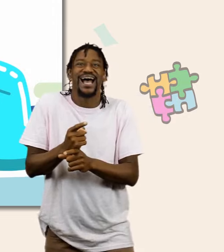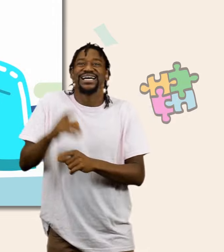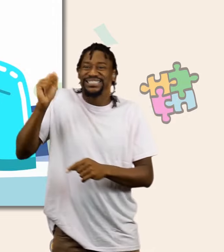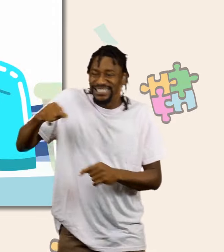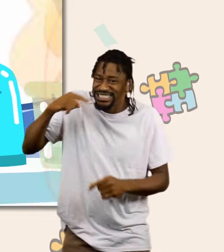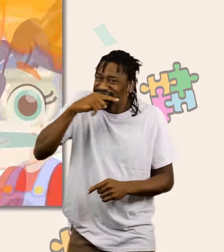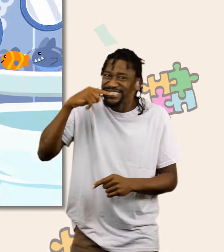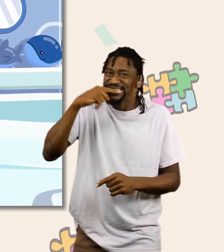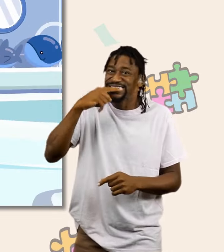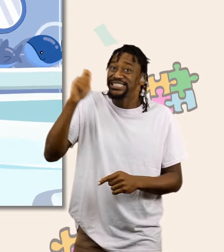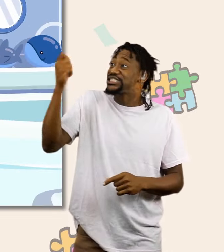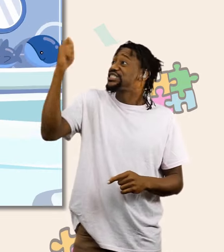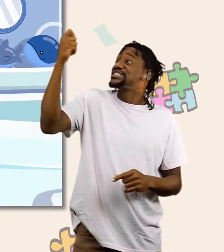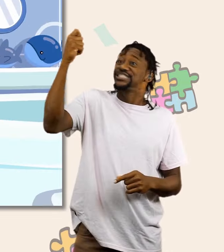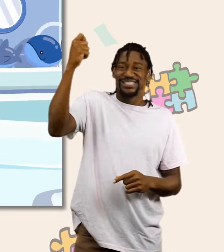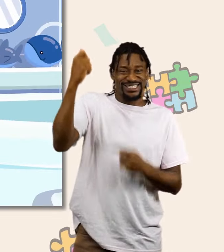A toothbrush.